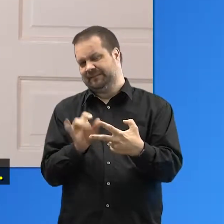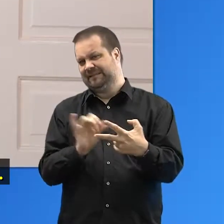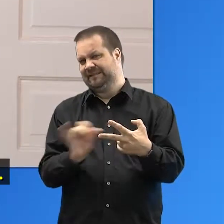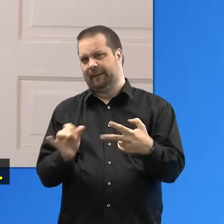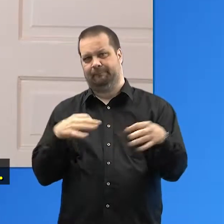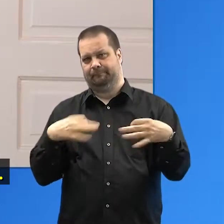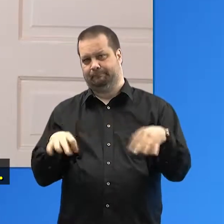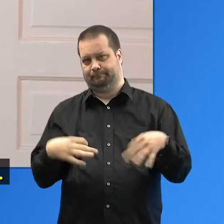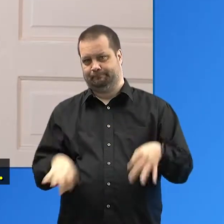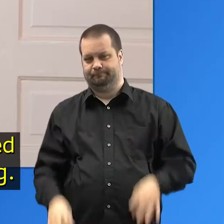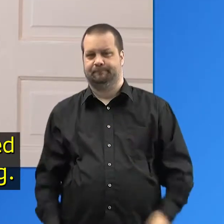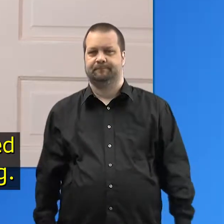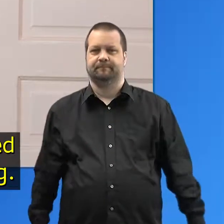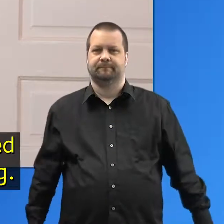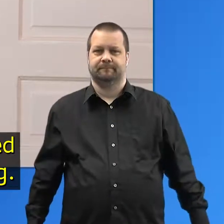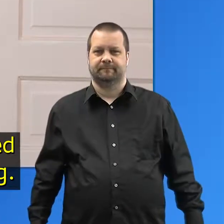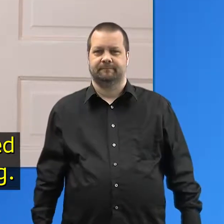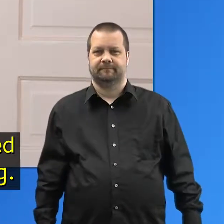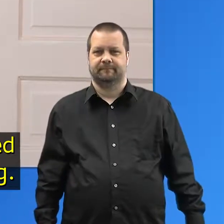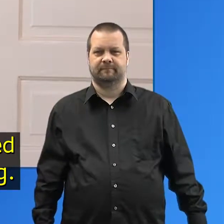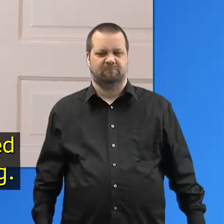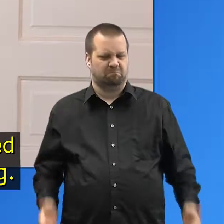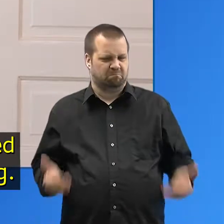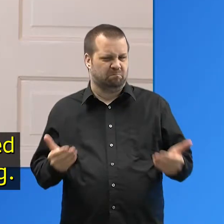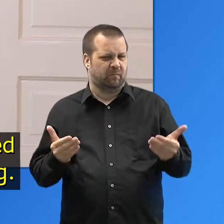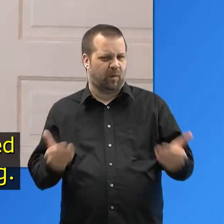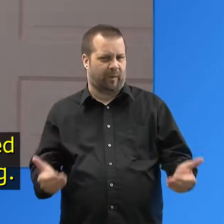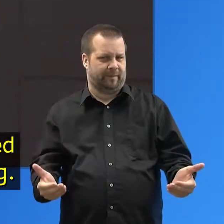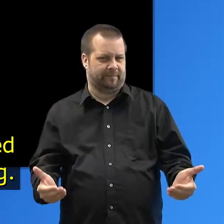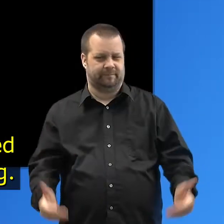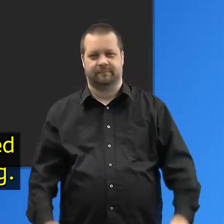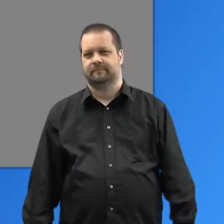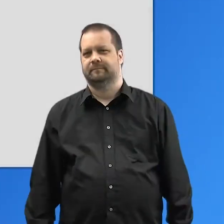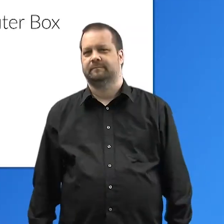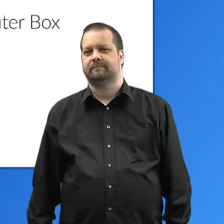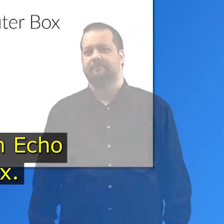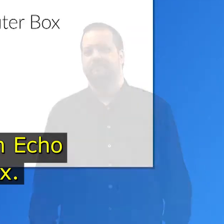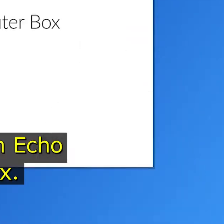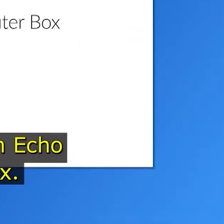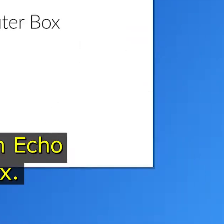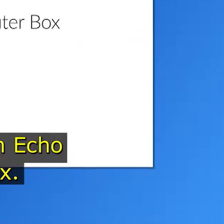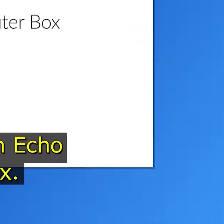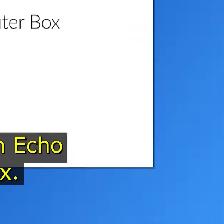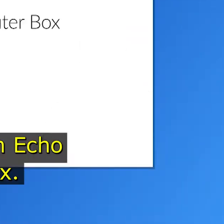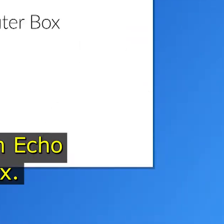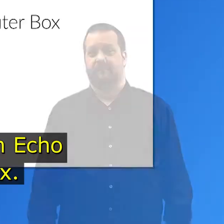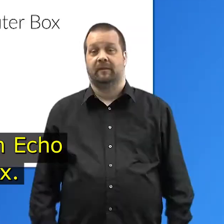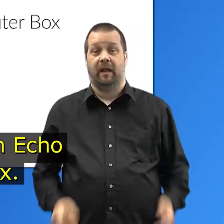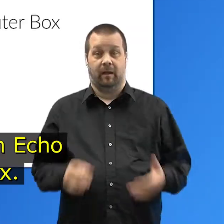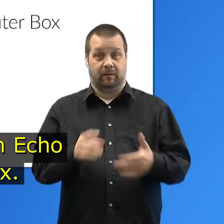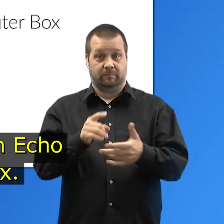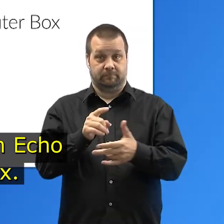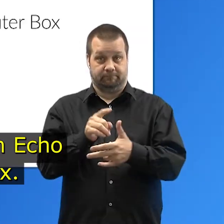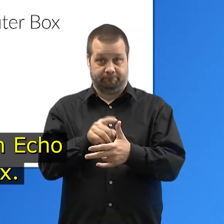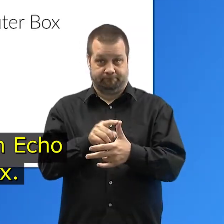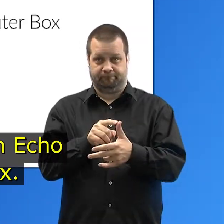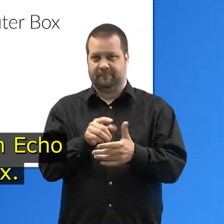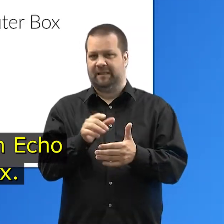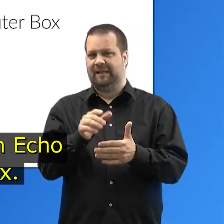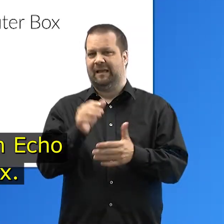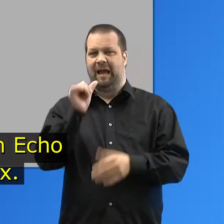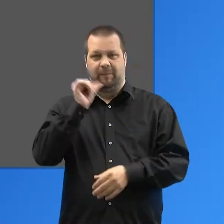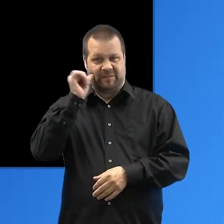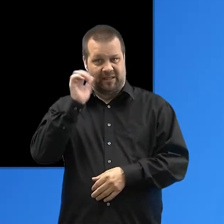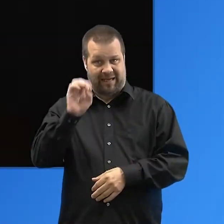will be the same. So let's get started with the unboxing. Removing the Amazon Echo from the outer box.